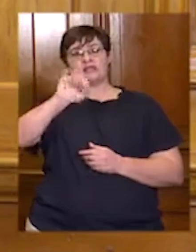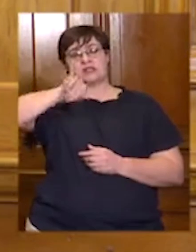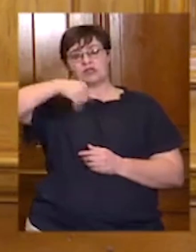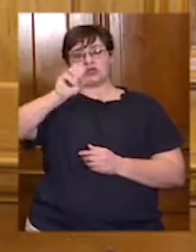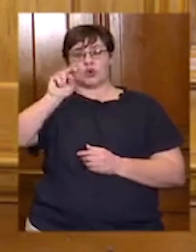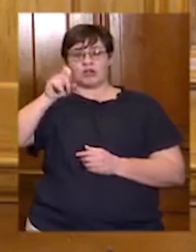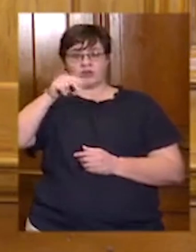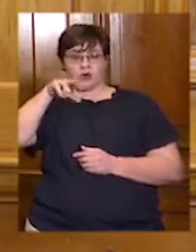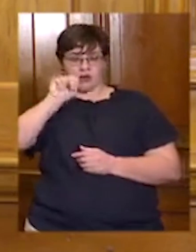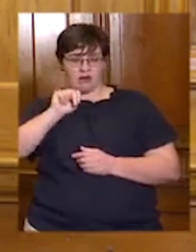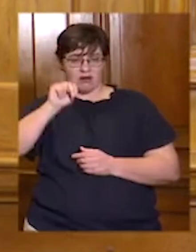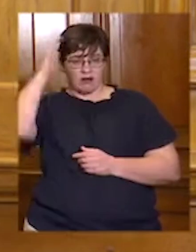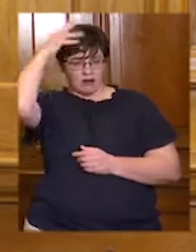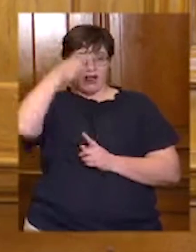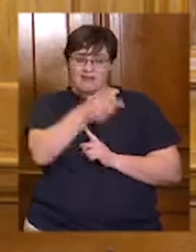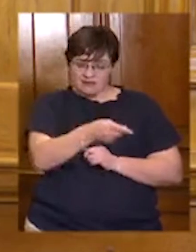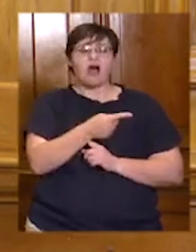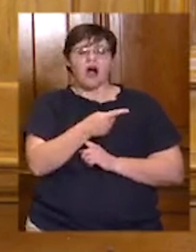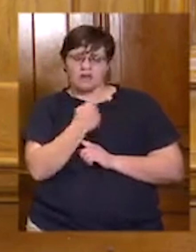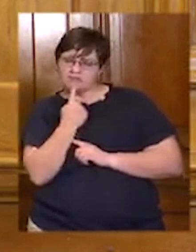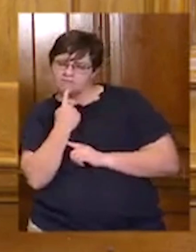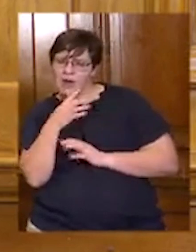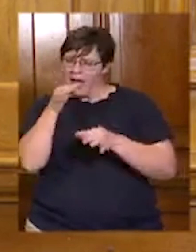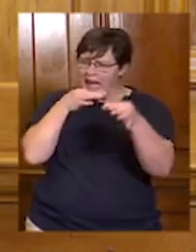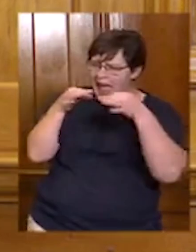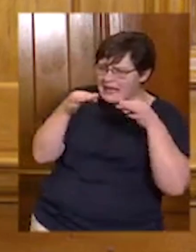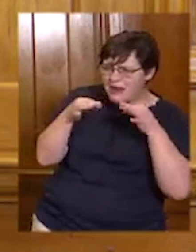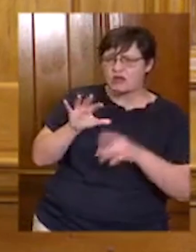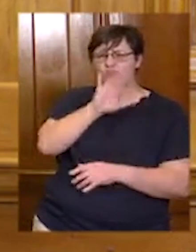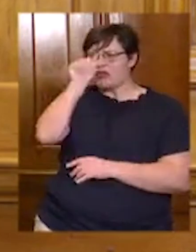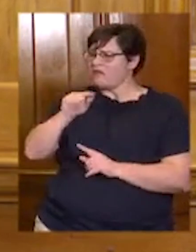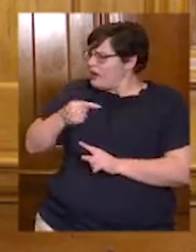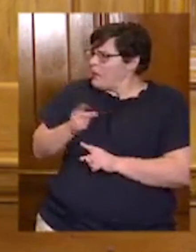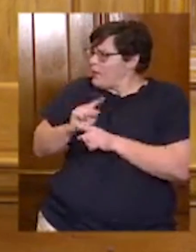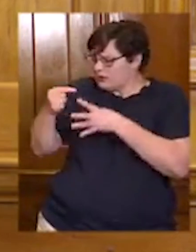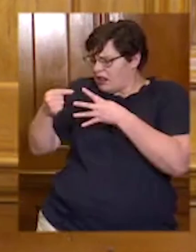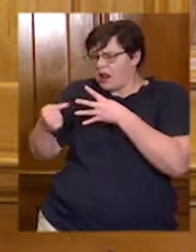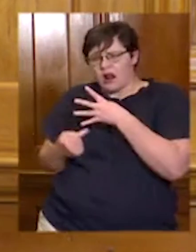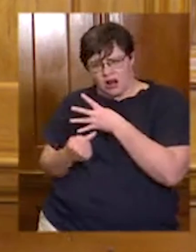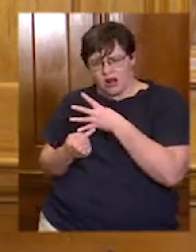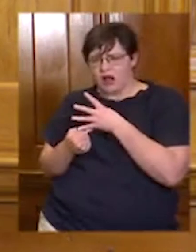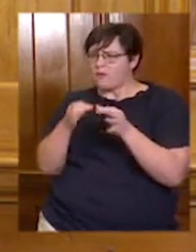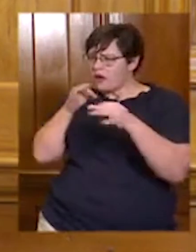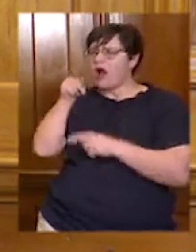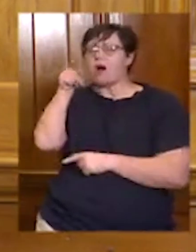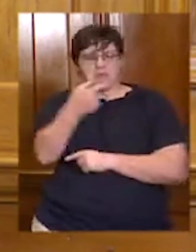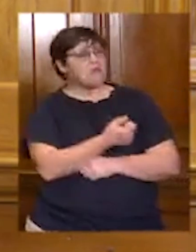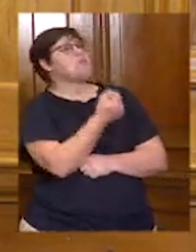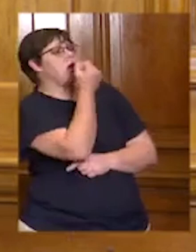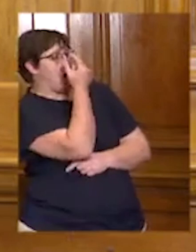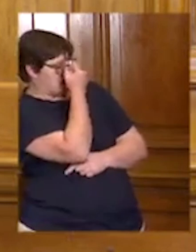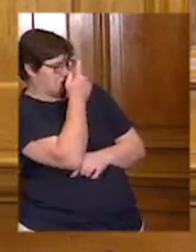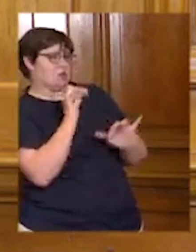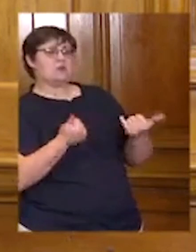to discuss this matter. I put South Africa's case to him, which he understood very well.